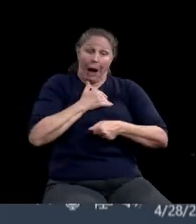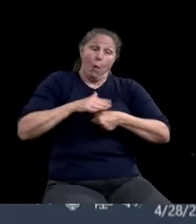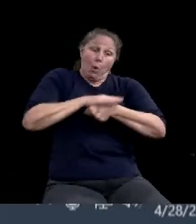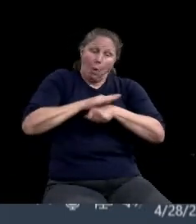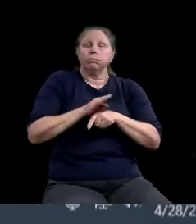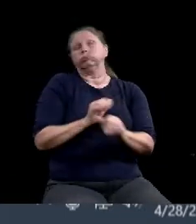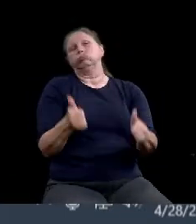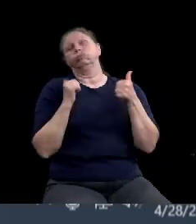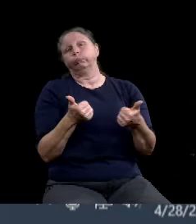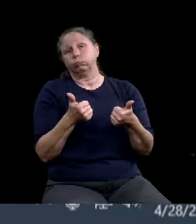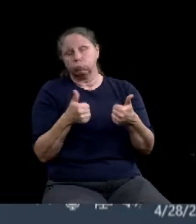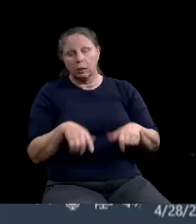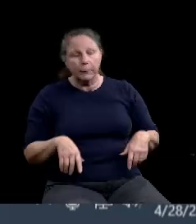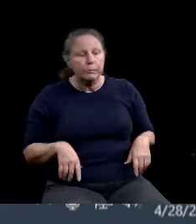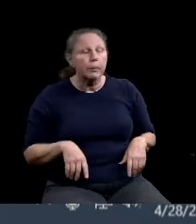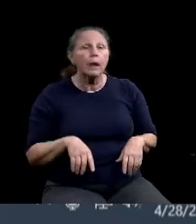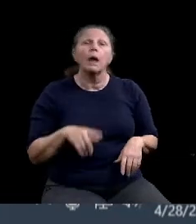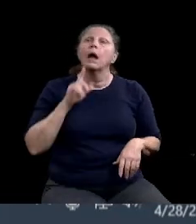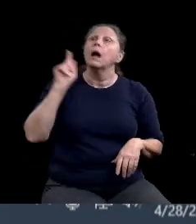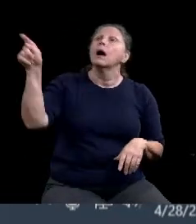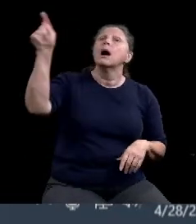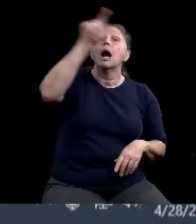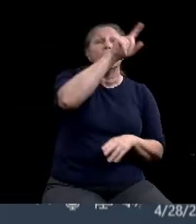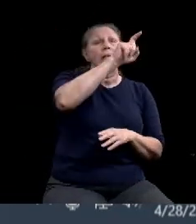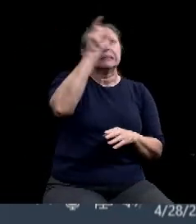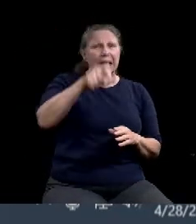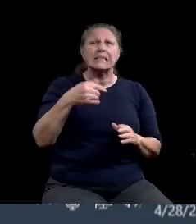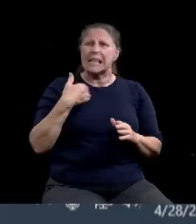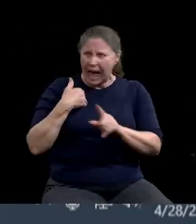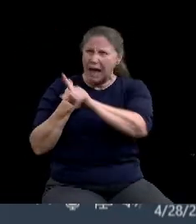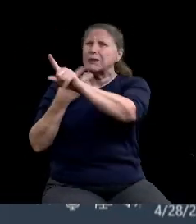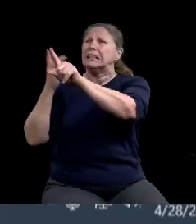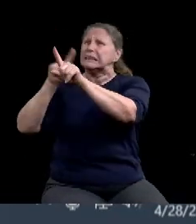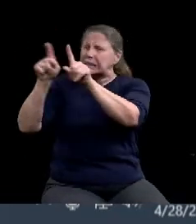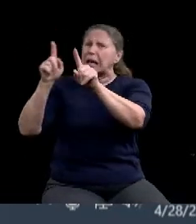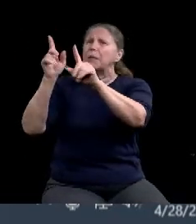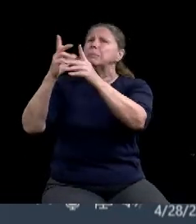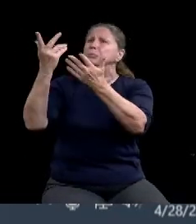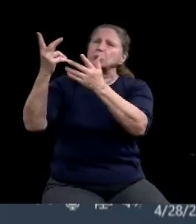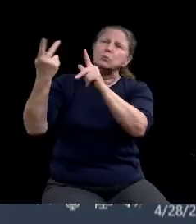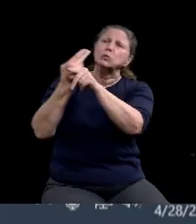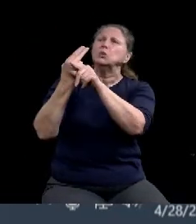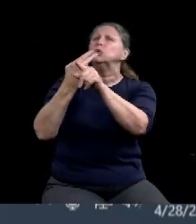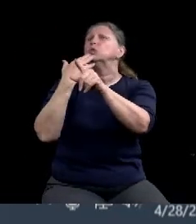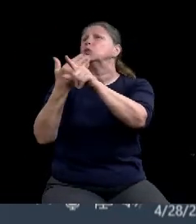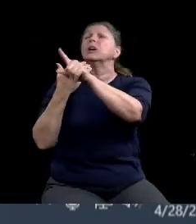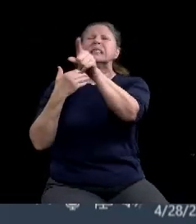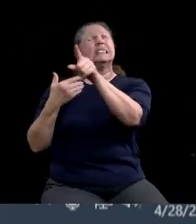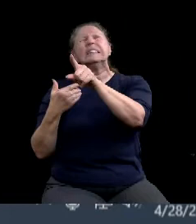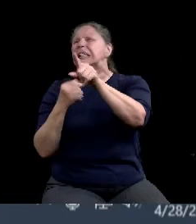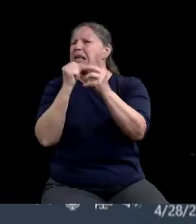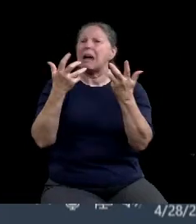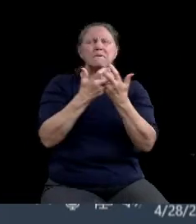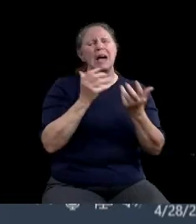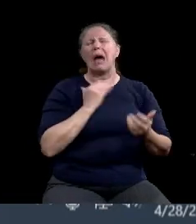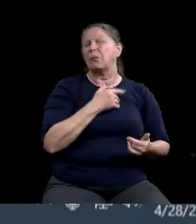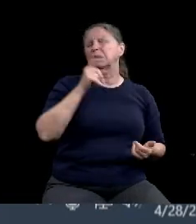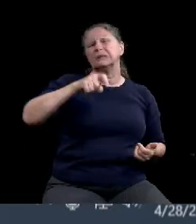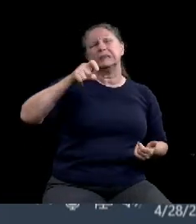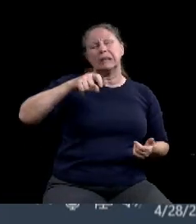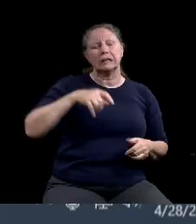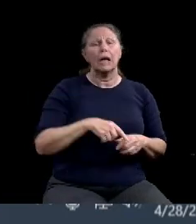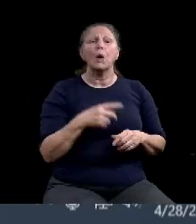quite fit what we were trying to do. But we were trying to target micro businesses, kind of smaller, you know, that were